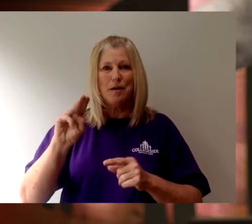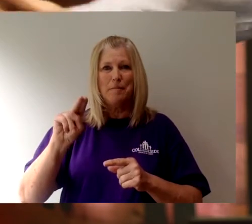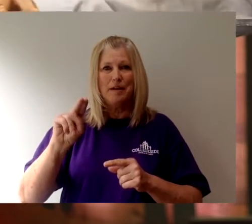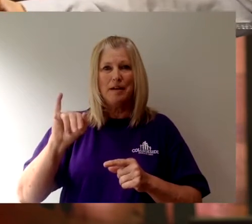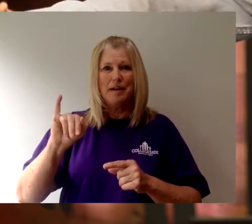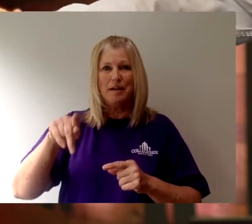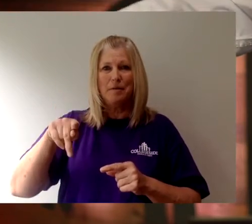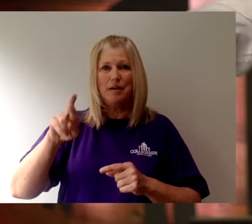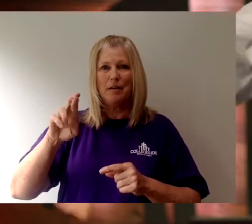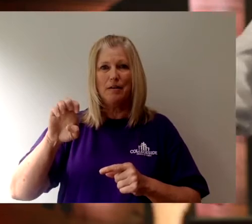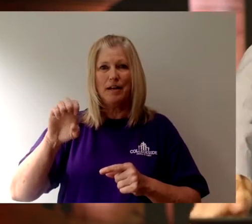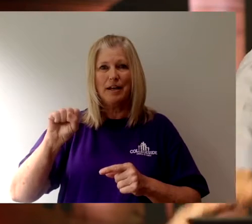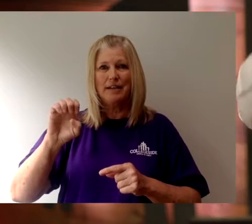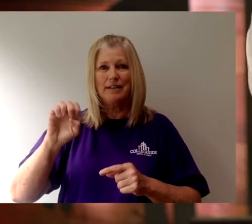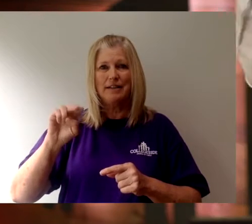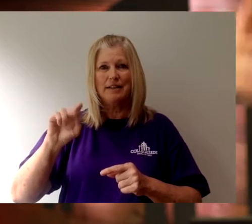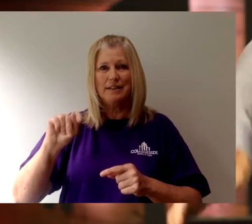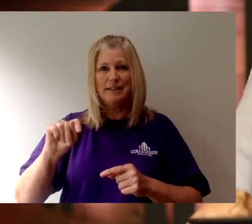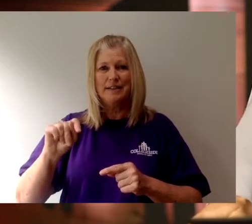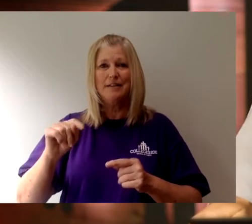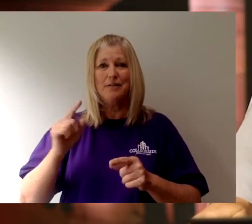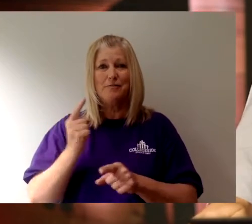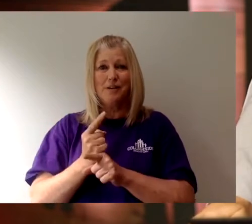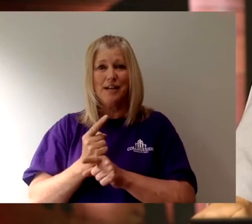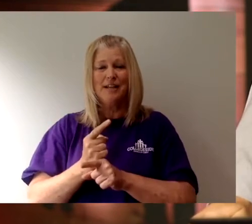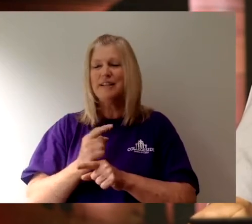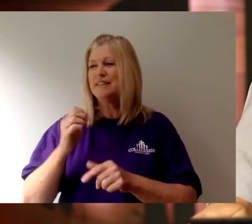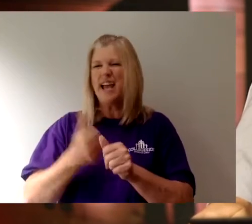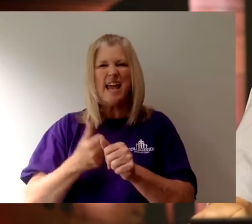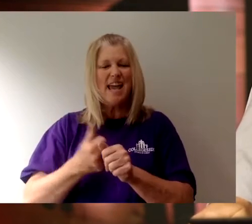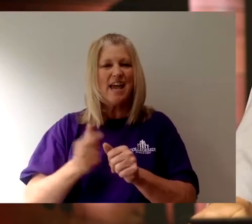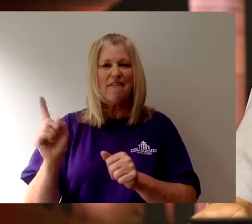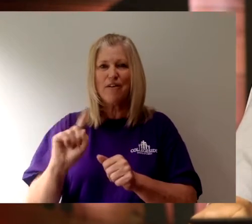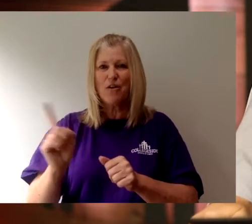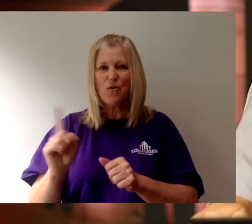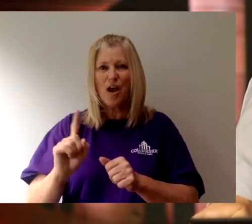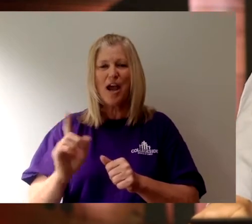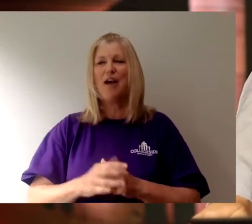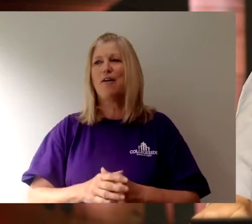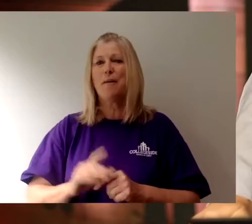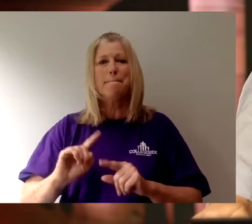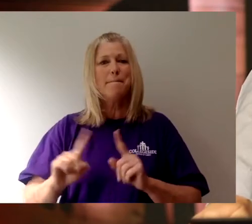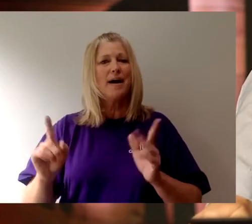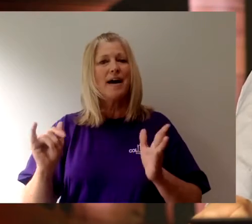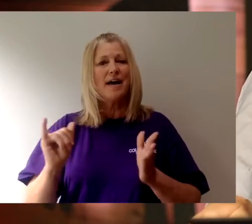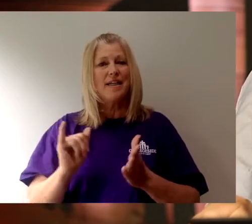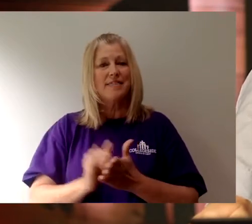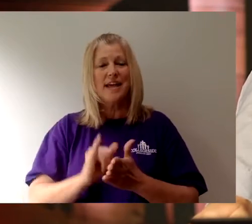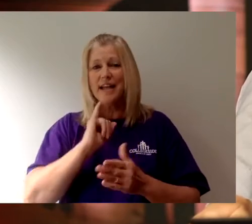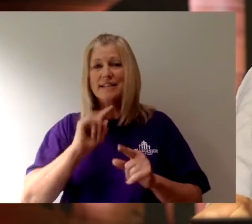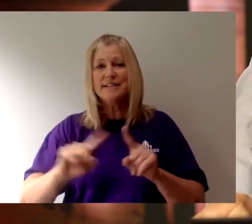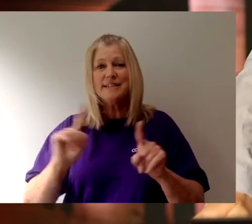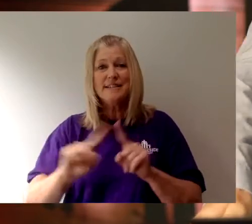is everywhere. Kind of rolls off the tongue, right? Particularly for a believer. But that is fundamentally